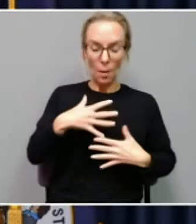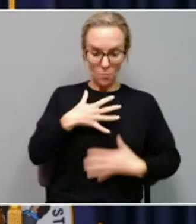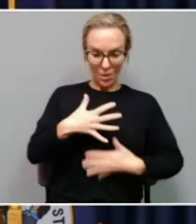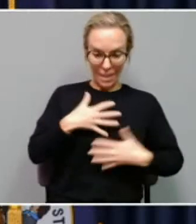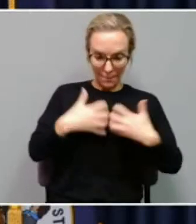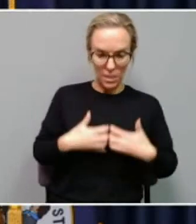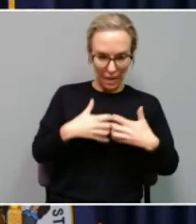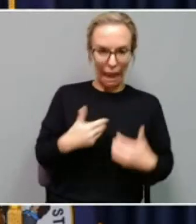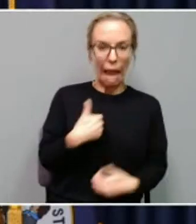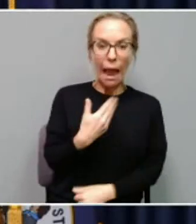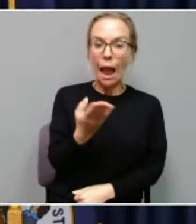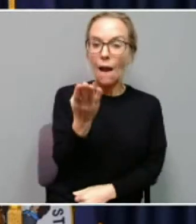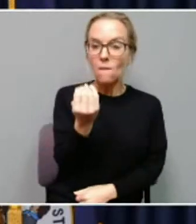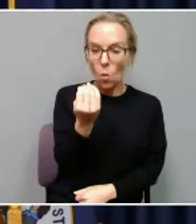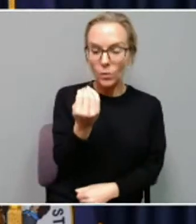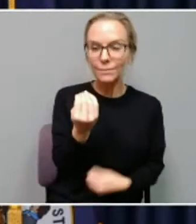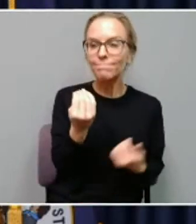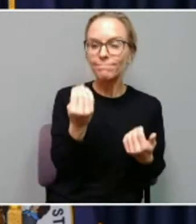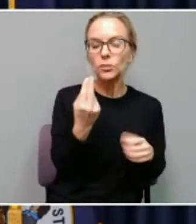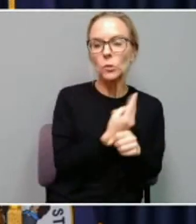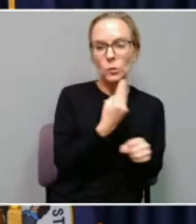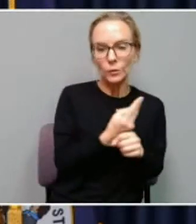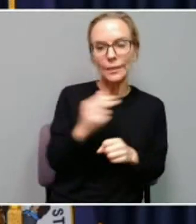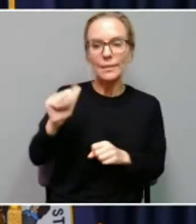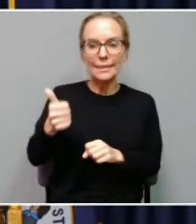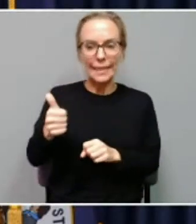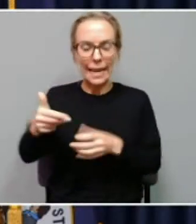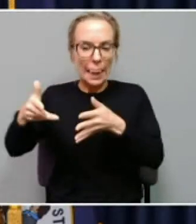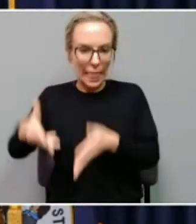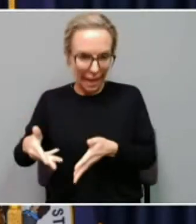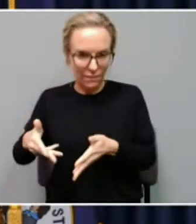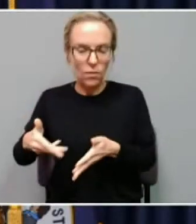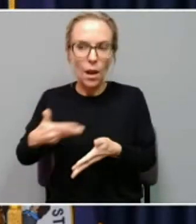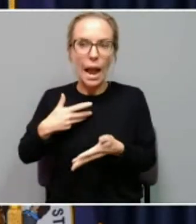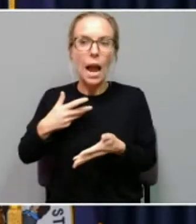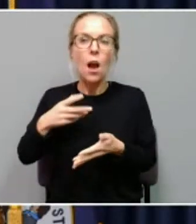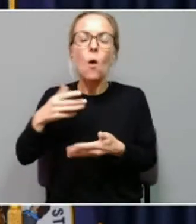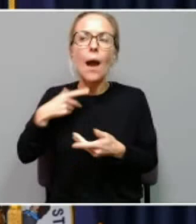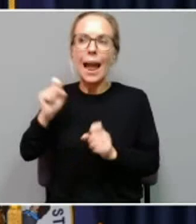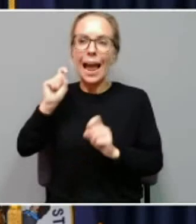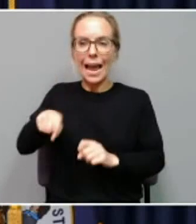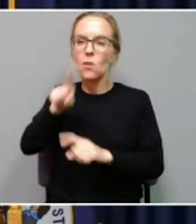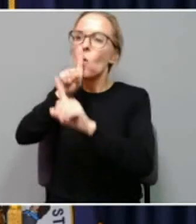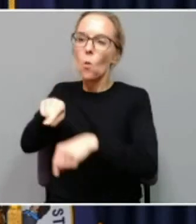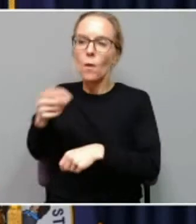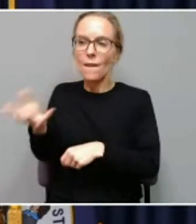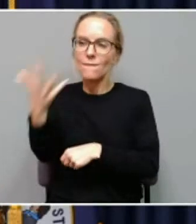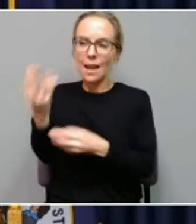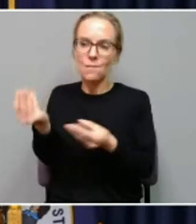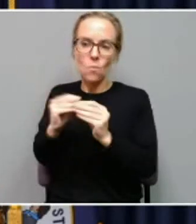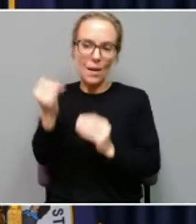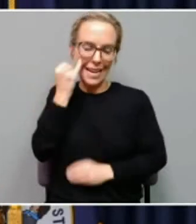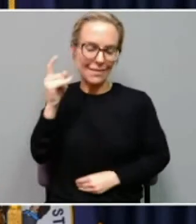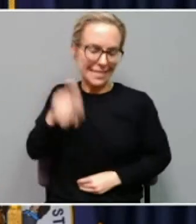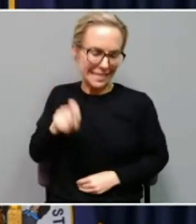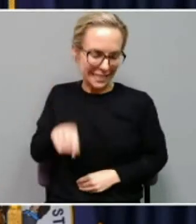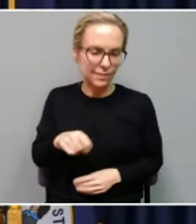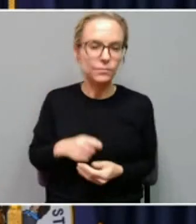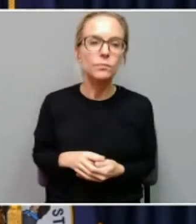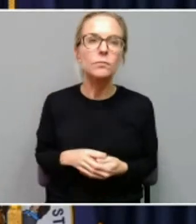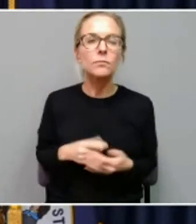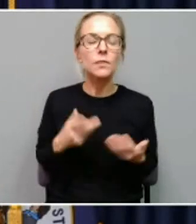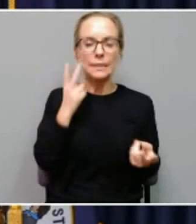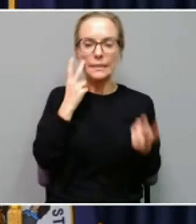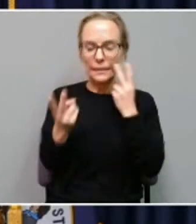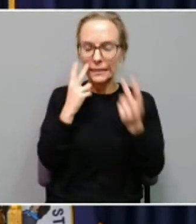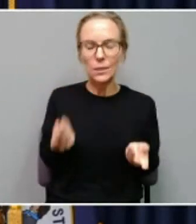14 in use. We have 10 more available, and we've ordered five more in case we should need them. We're seeing more